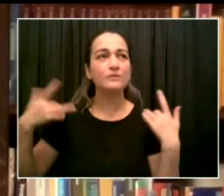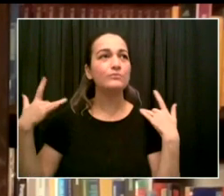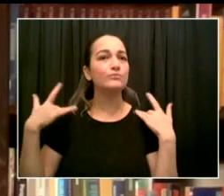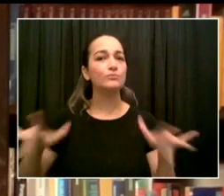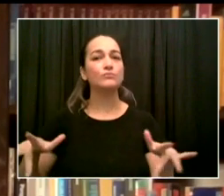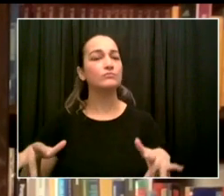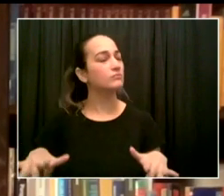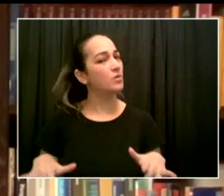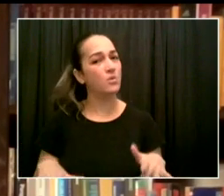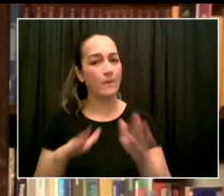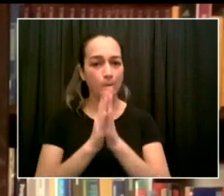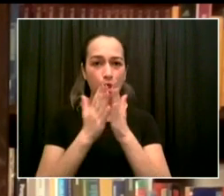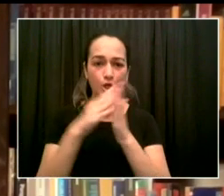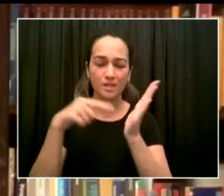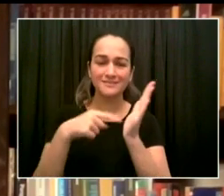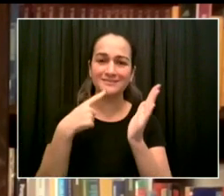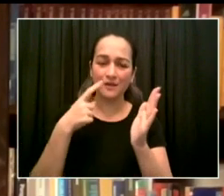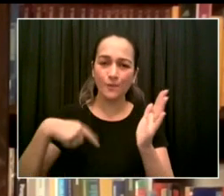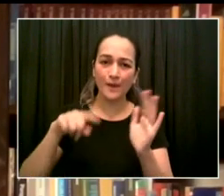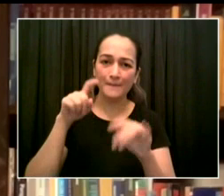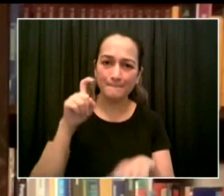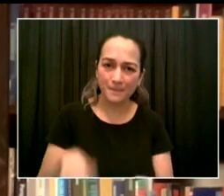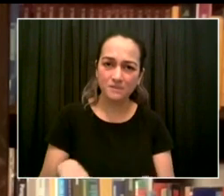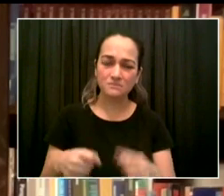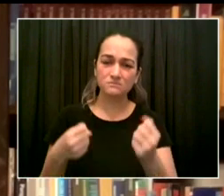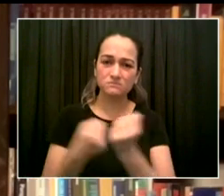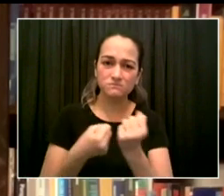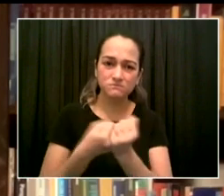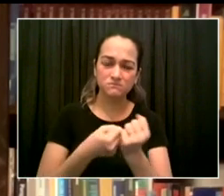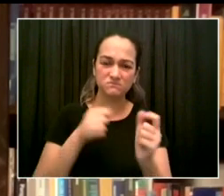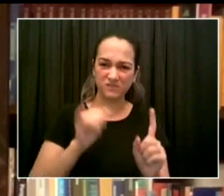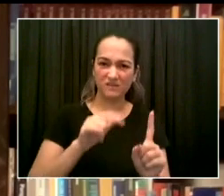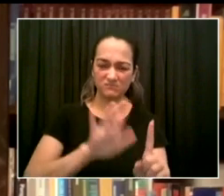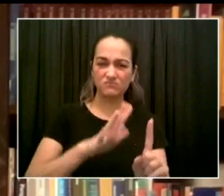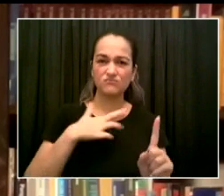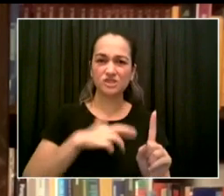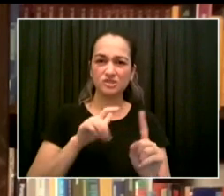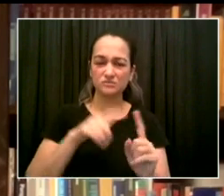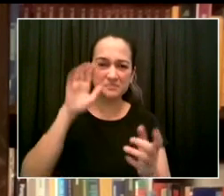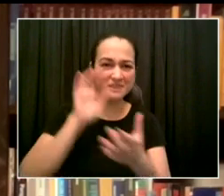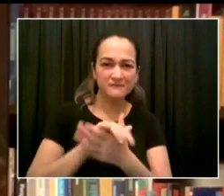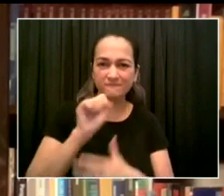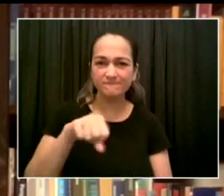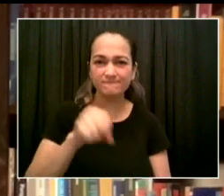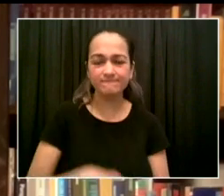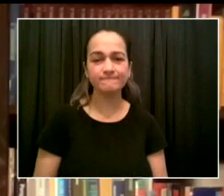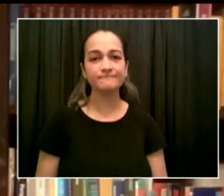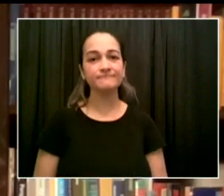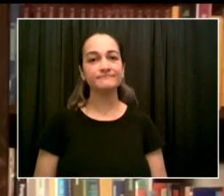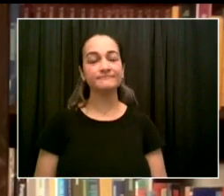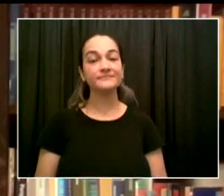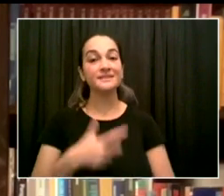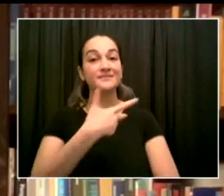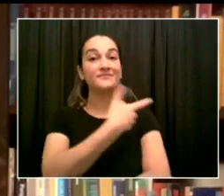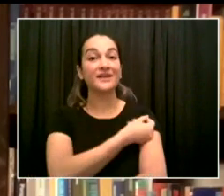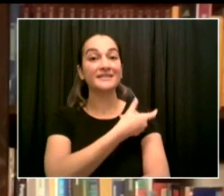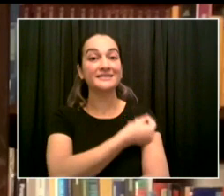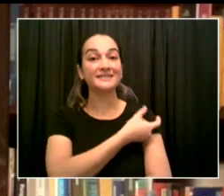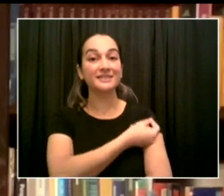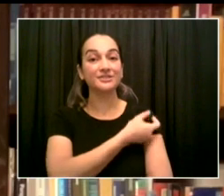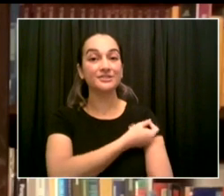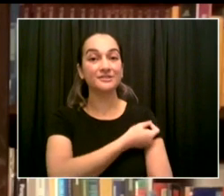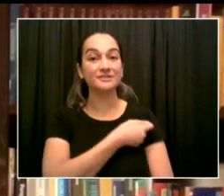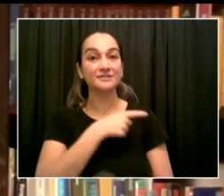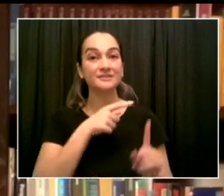the Cardinal said, this is a gift from God. We have to look at it that way. So, Mr. Mayor, I applaud your efforts